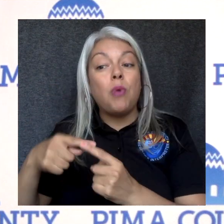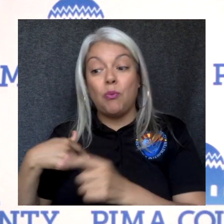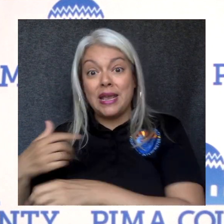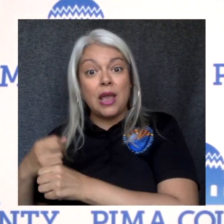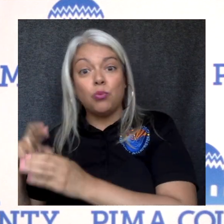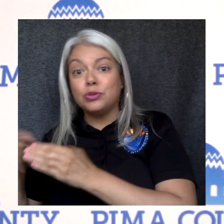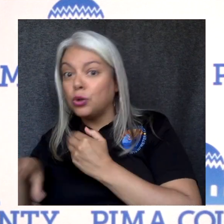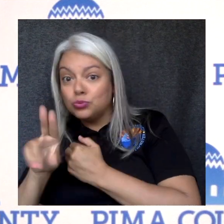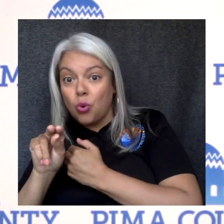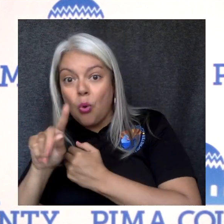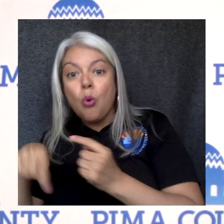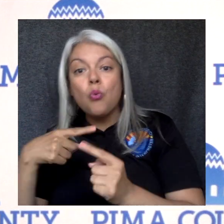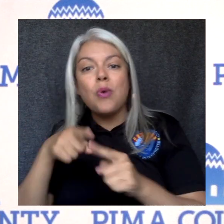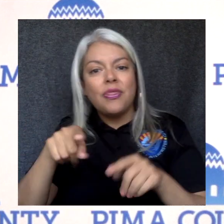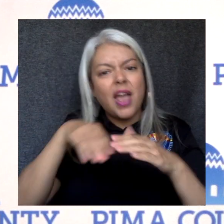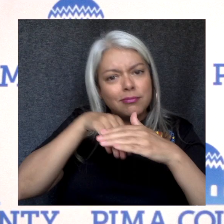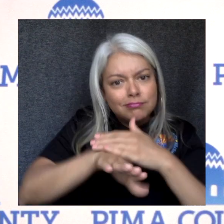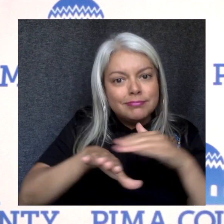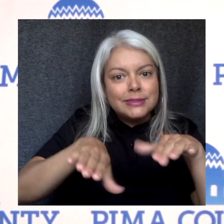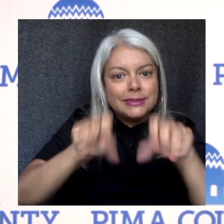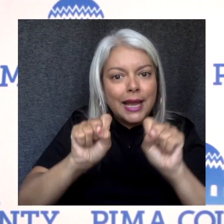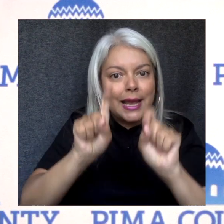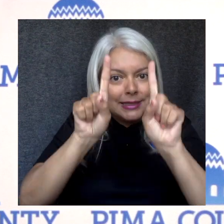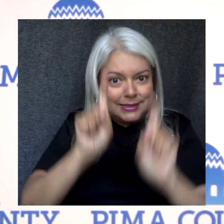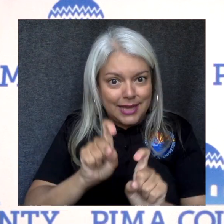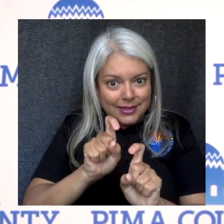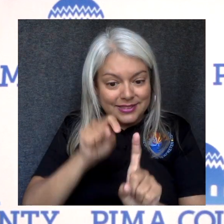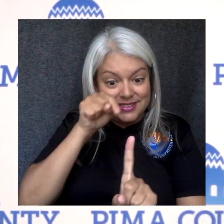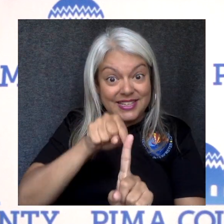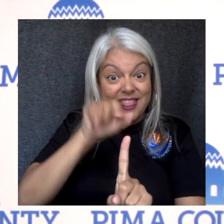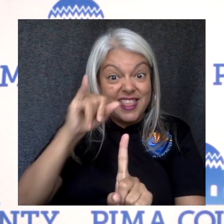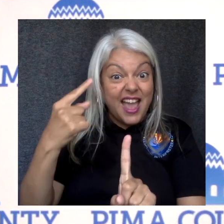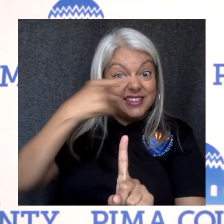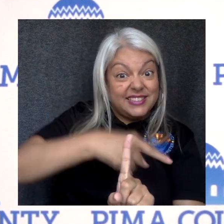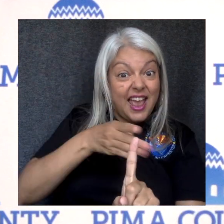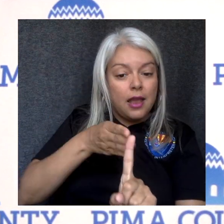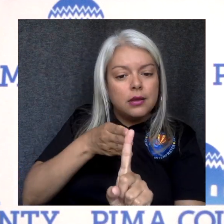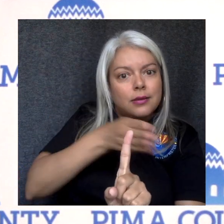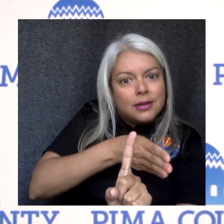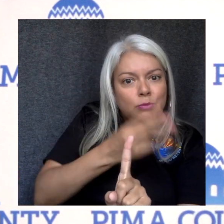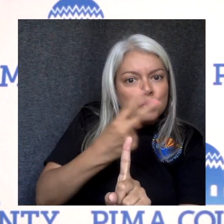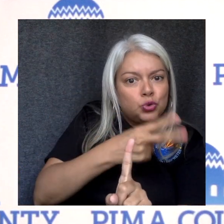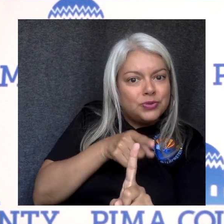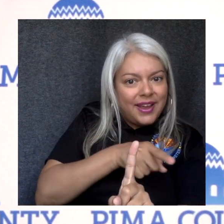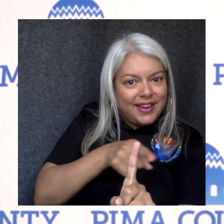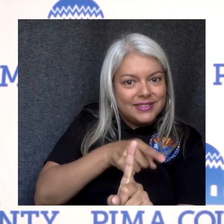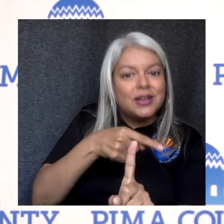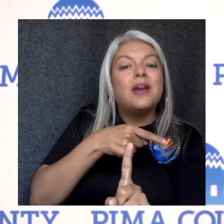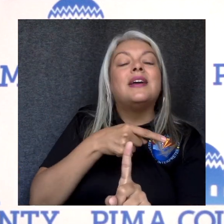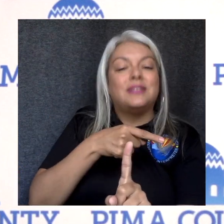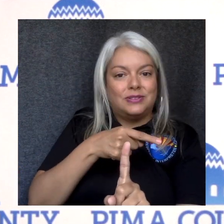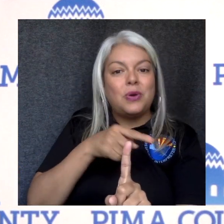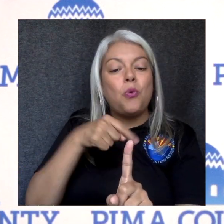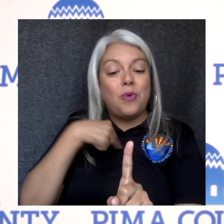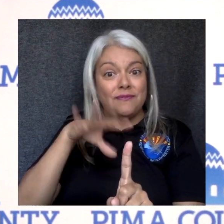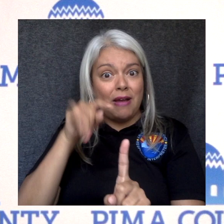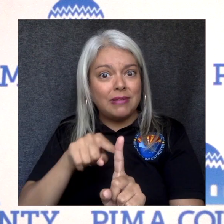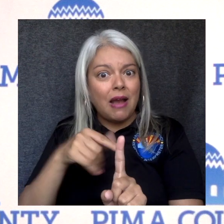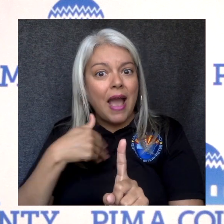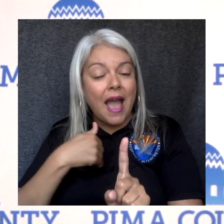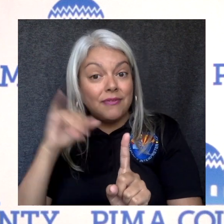when the test was done. If you think about that, that makes sense because when the test was done is when we found out that they had the infection.